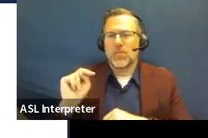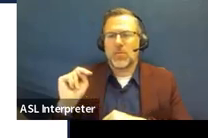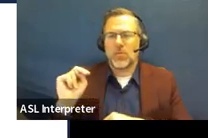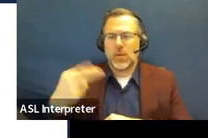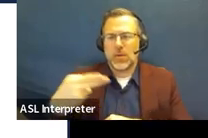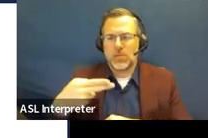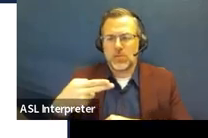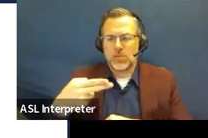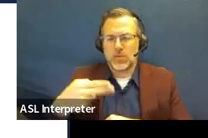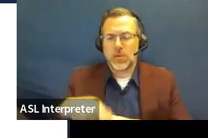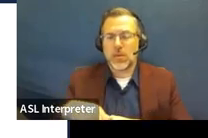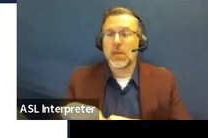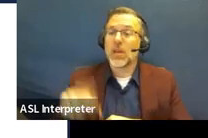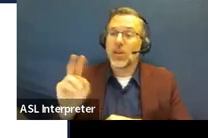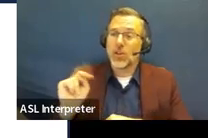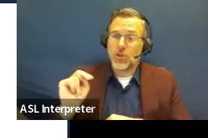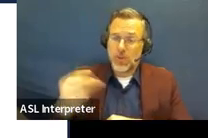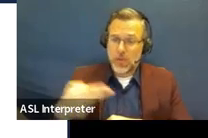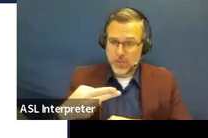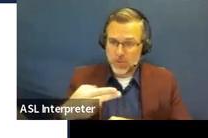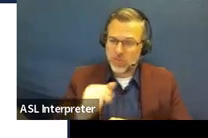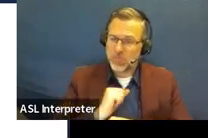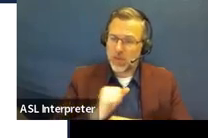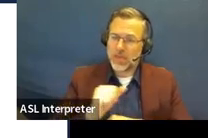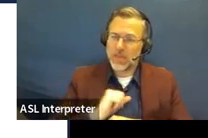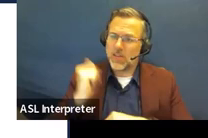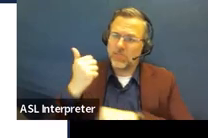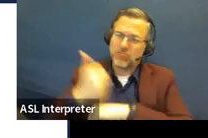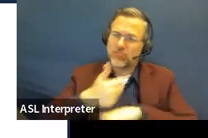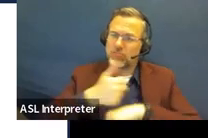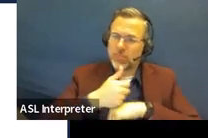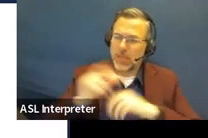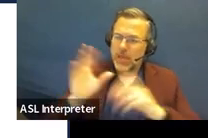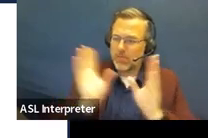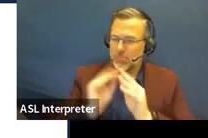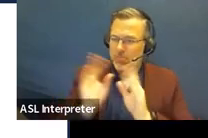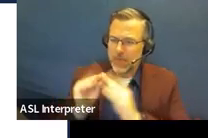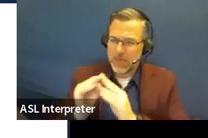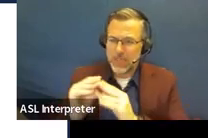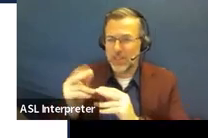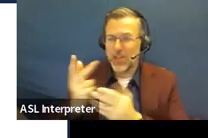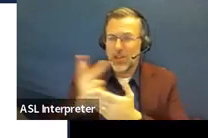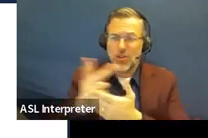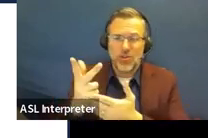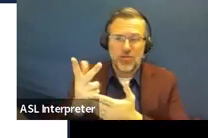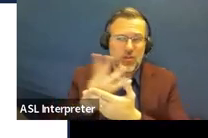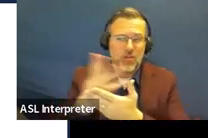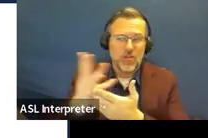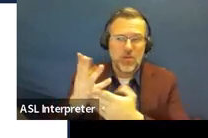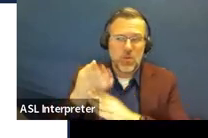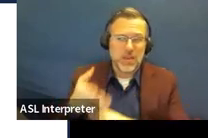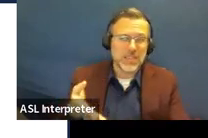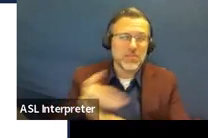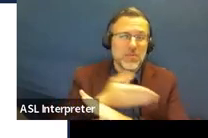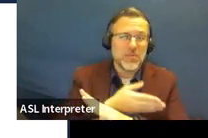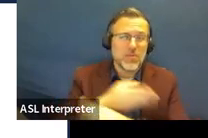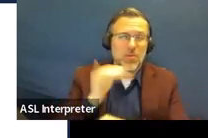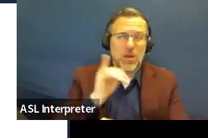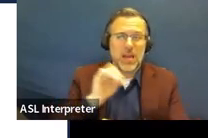I would be the one to schedule all the meetings and I would schedule those meetings three to four weeks before the IEP ends.